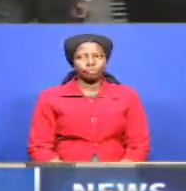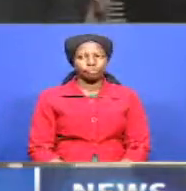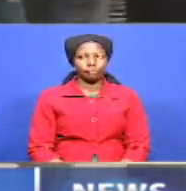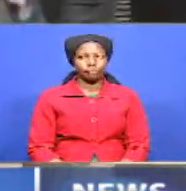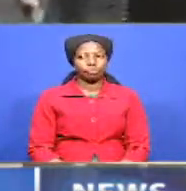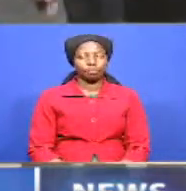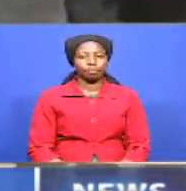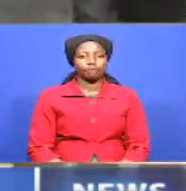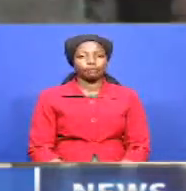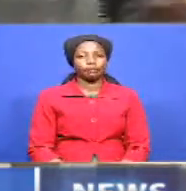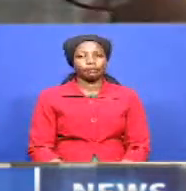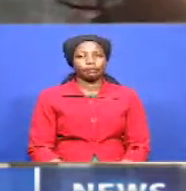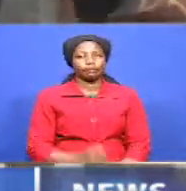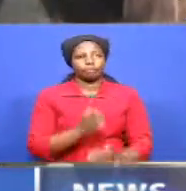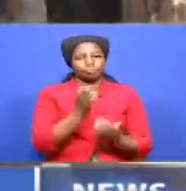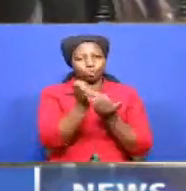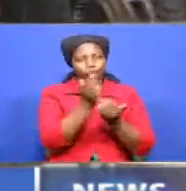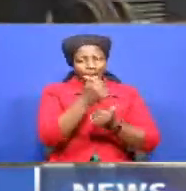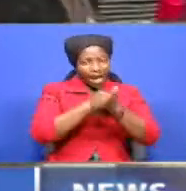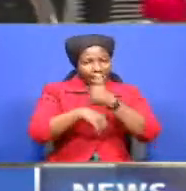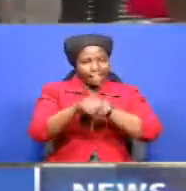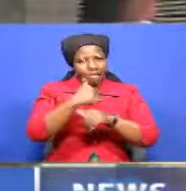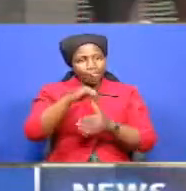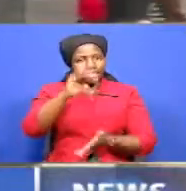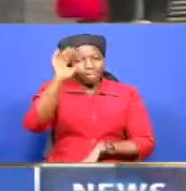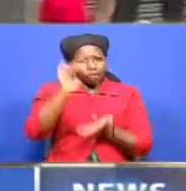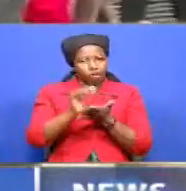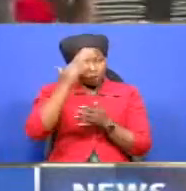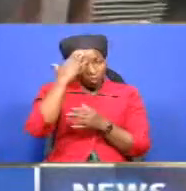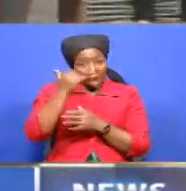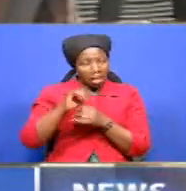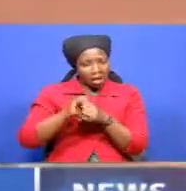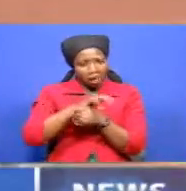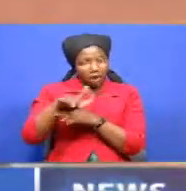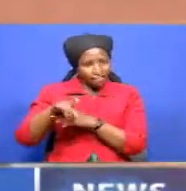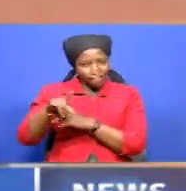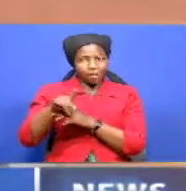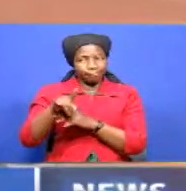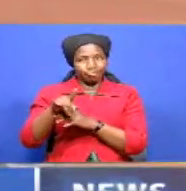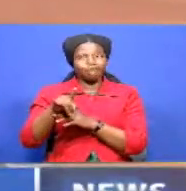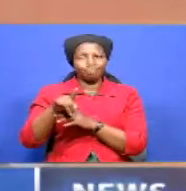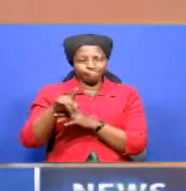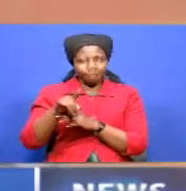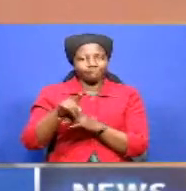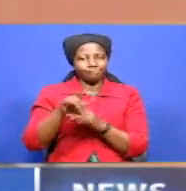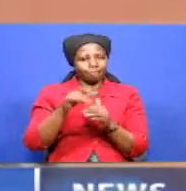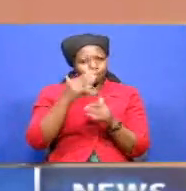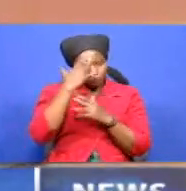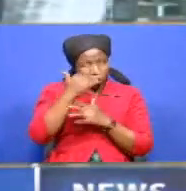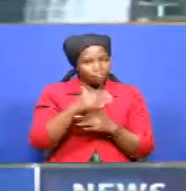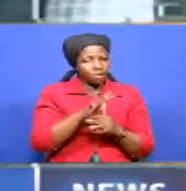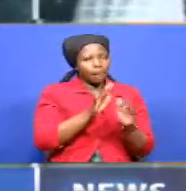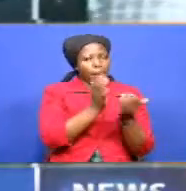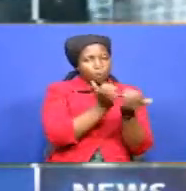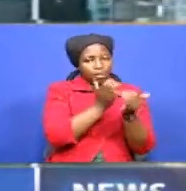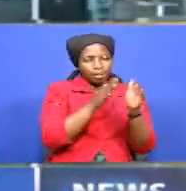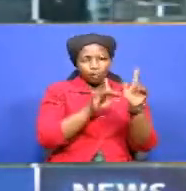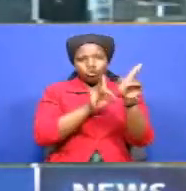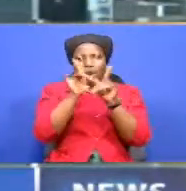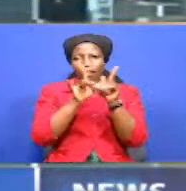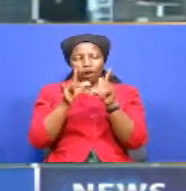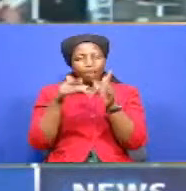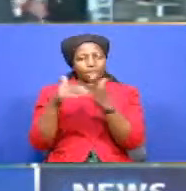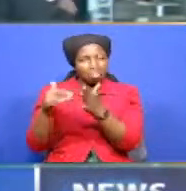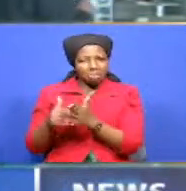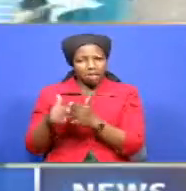a slowdown in business activity as a result of the coven 19 induced trade and travel restrictions is expected to add more pressure